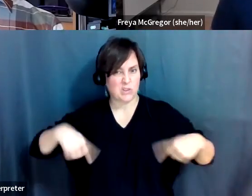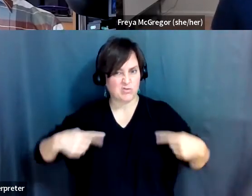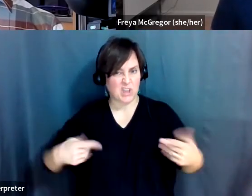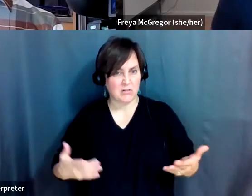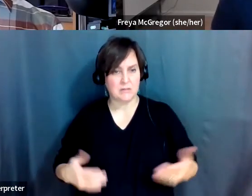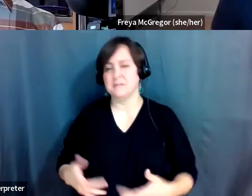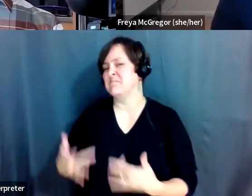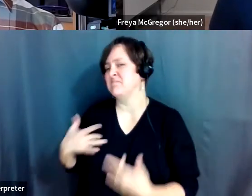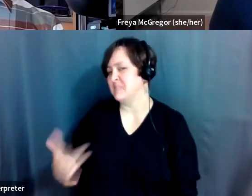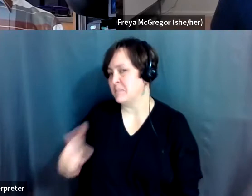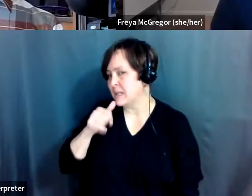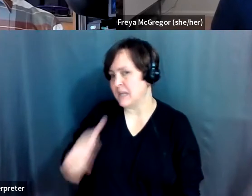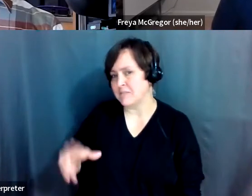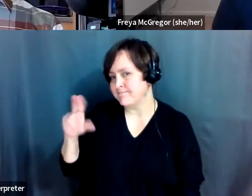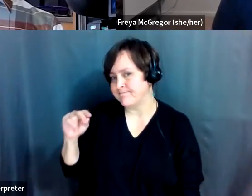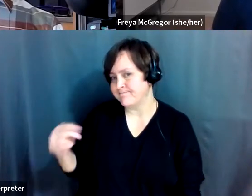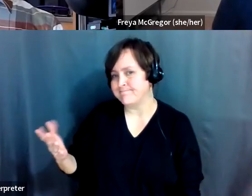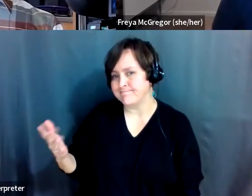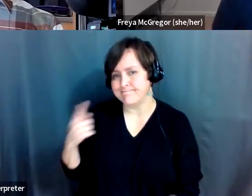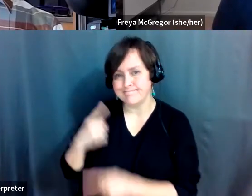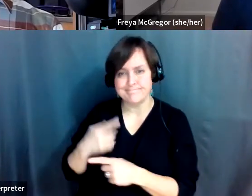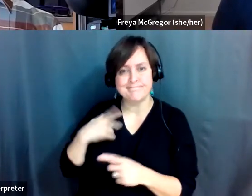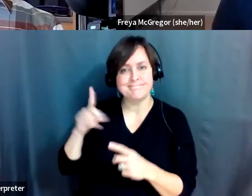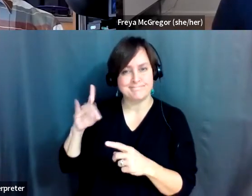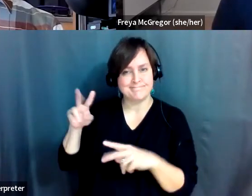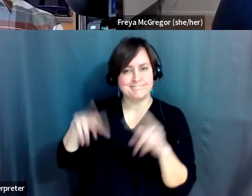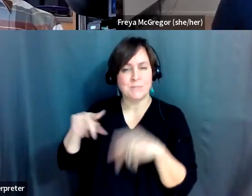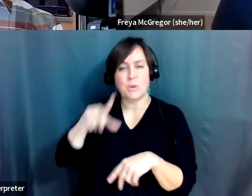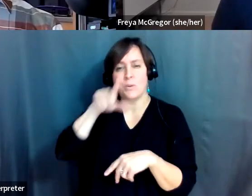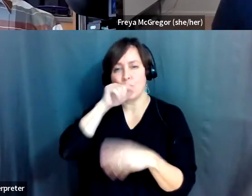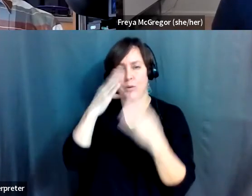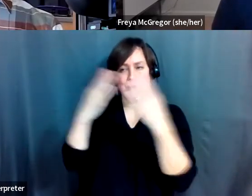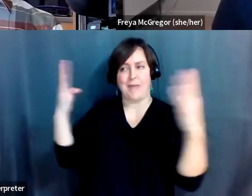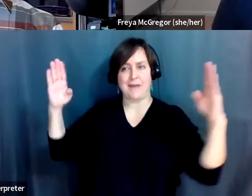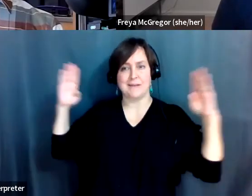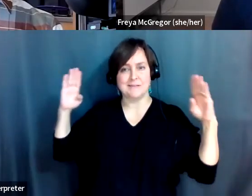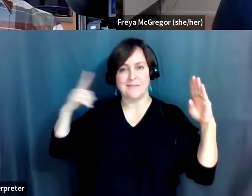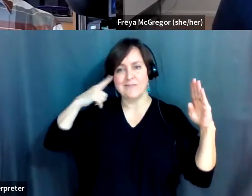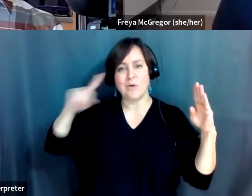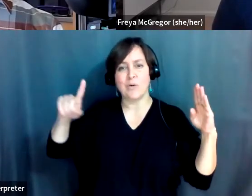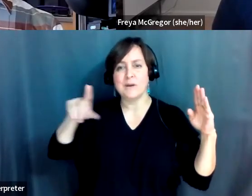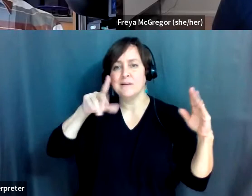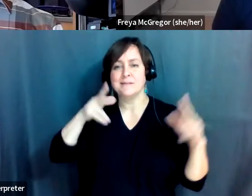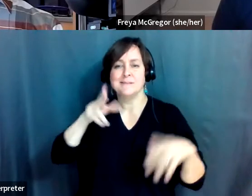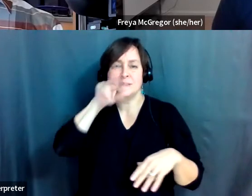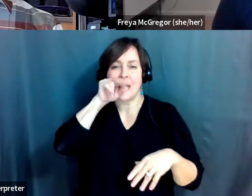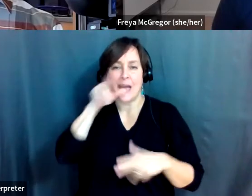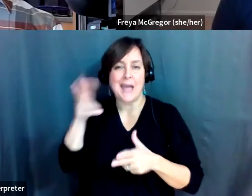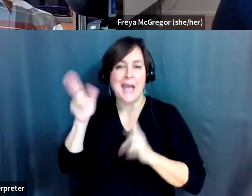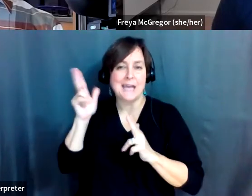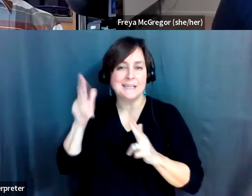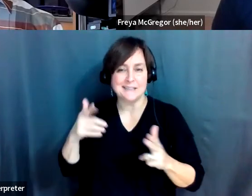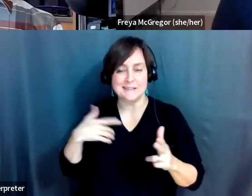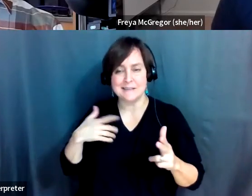Typically they're not, um, I, I did check out a bird blind. Um, it was actually for, uh, duck hunting, but you know,